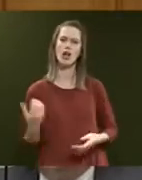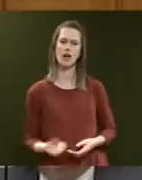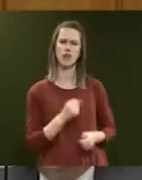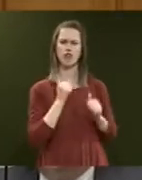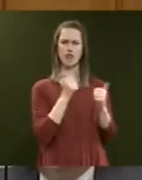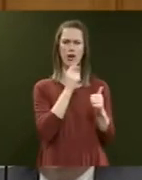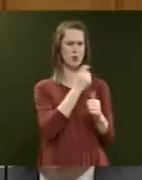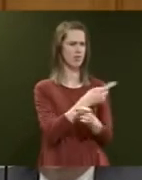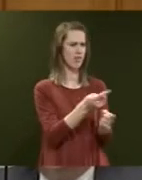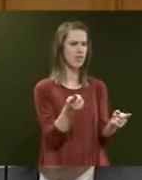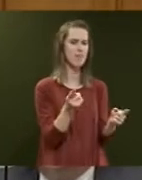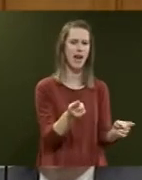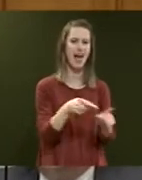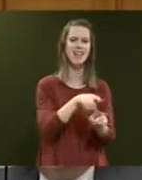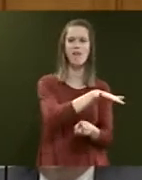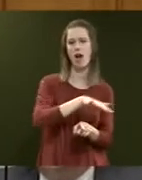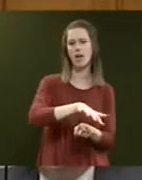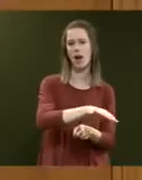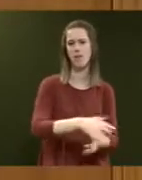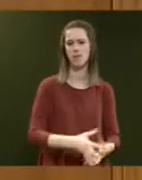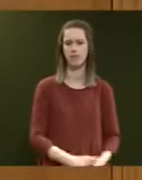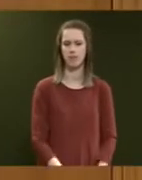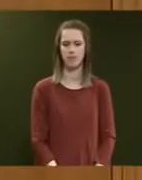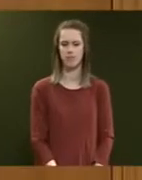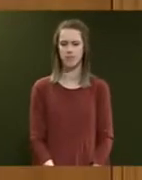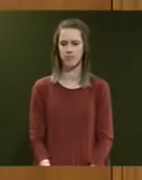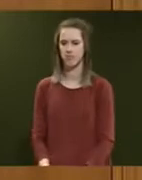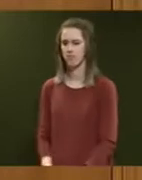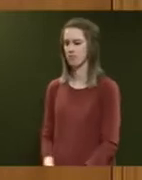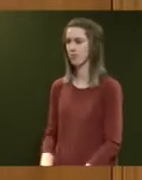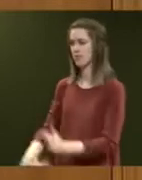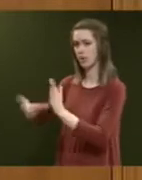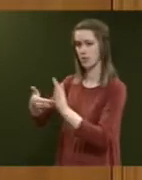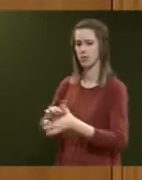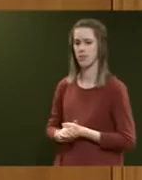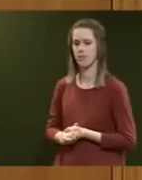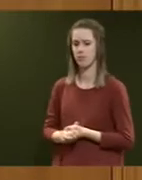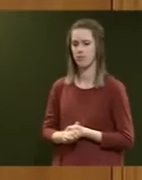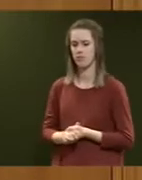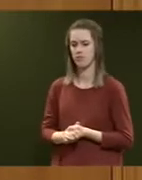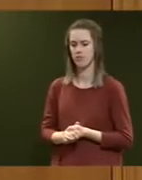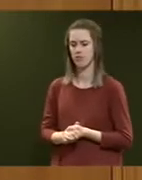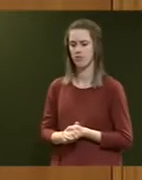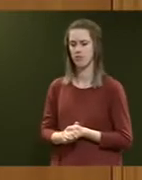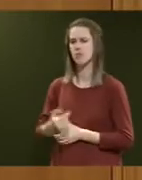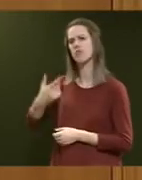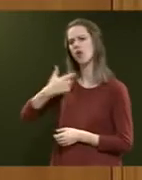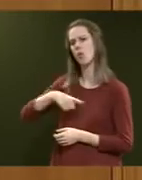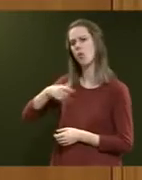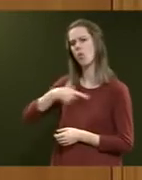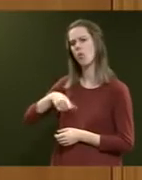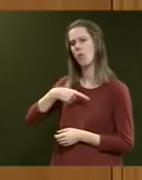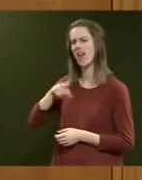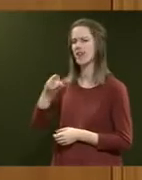that's great news for them and their whānau. Supplementary. What does he consider to be the reason for these